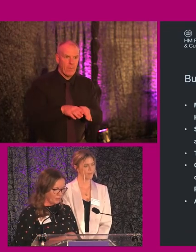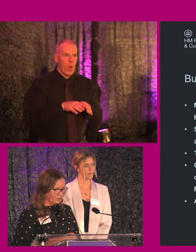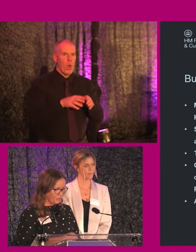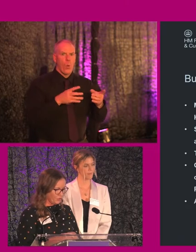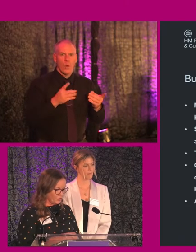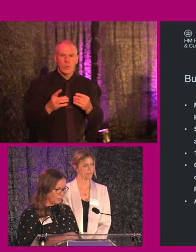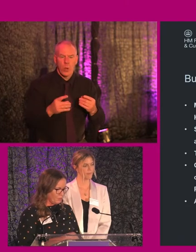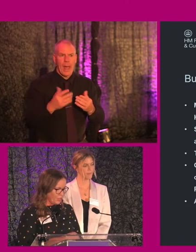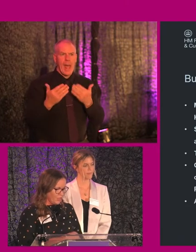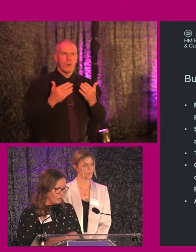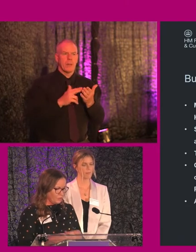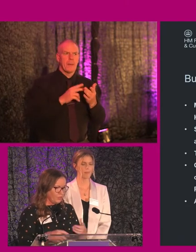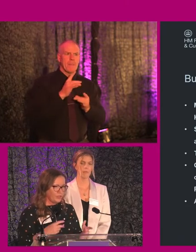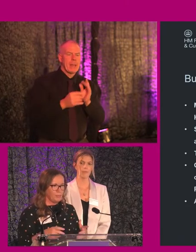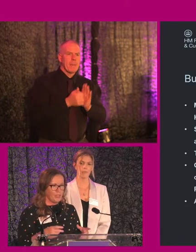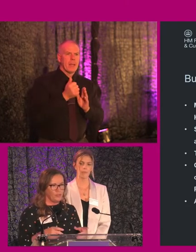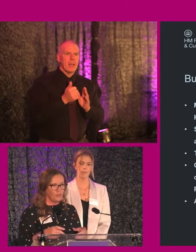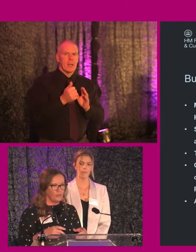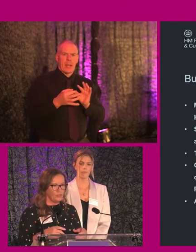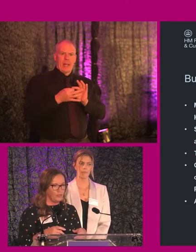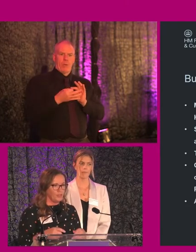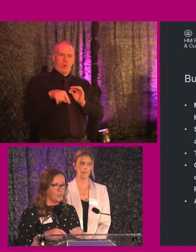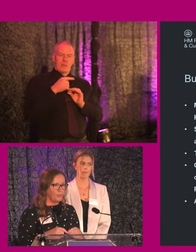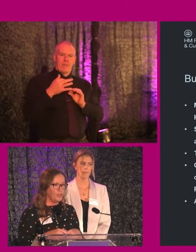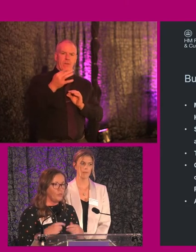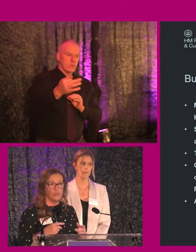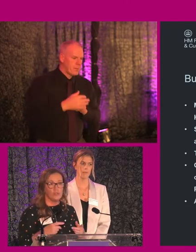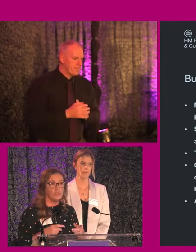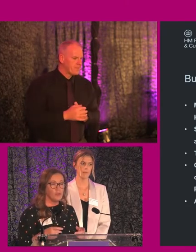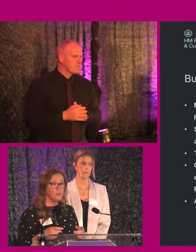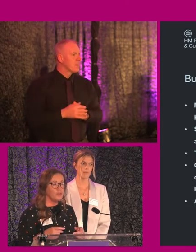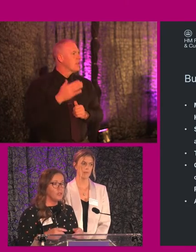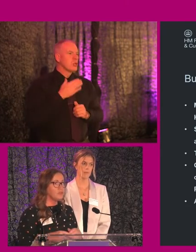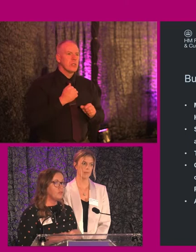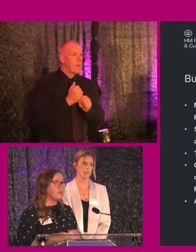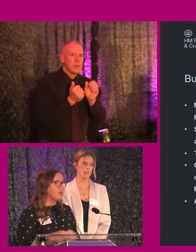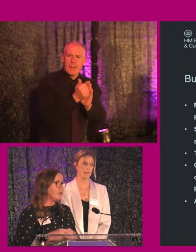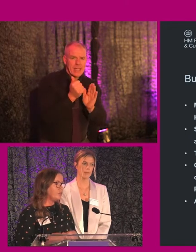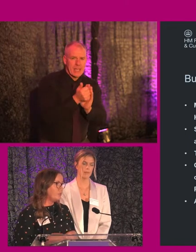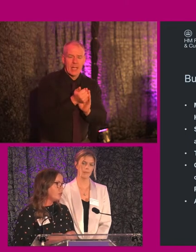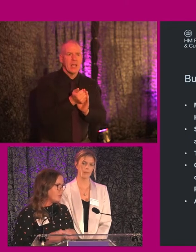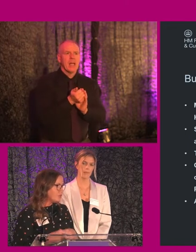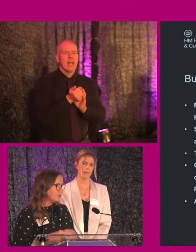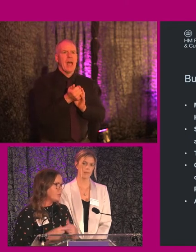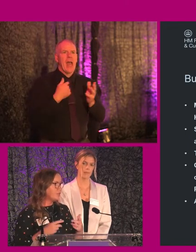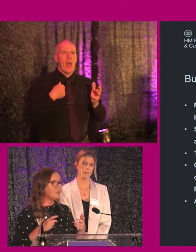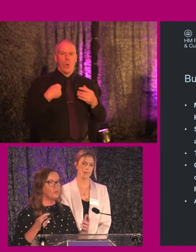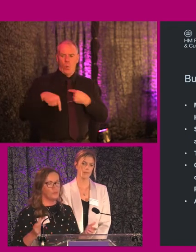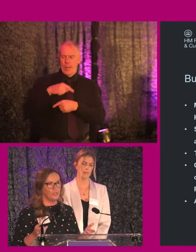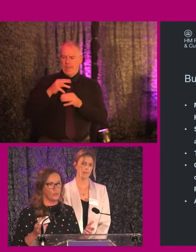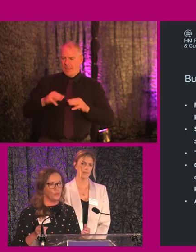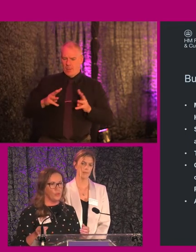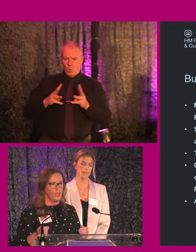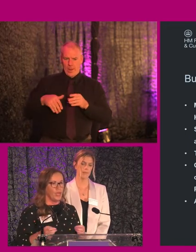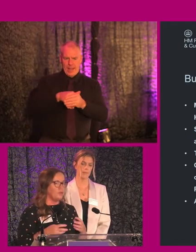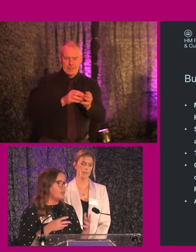that works for us in the future? So it's a fundamental review. It wasn't just about the buildings. It was about how do we work in those buildings? What do